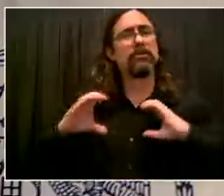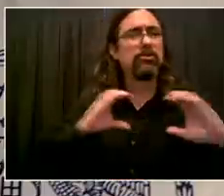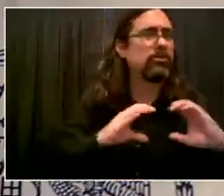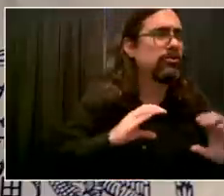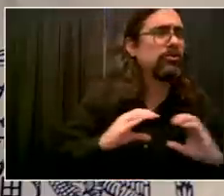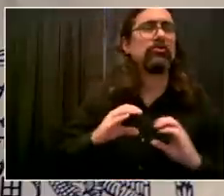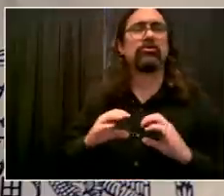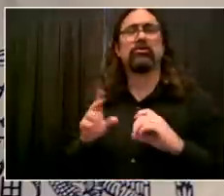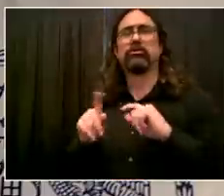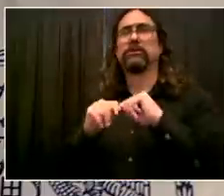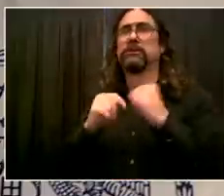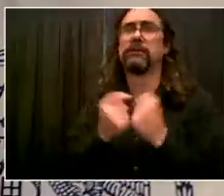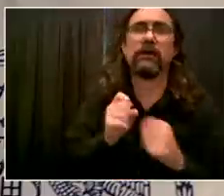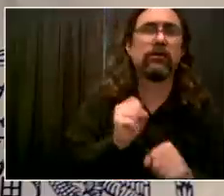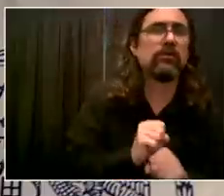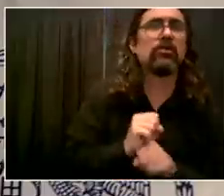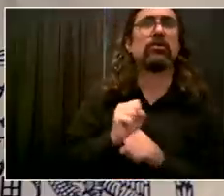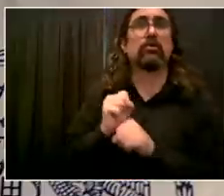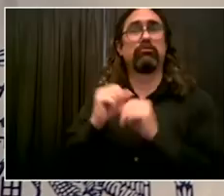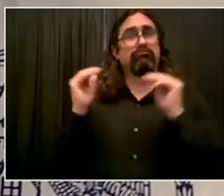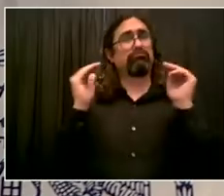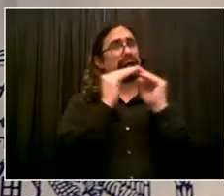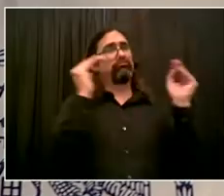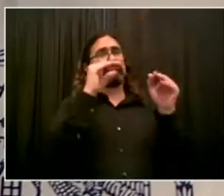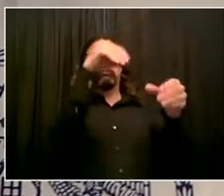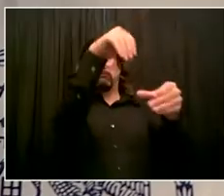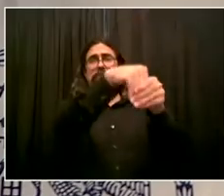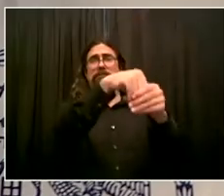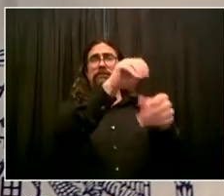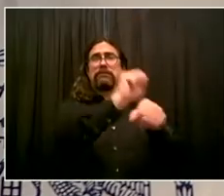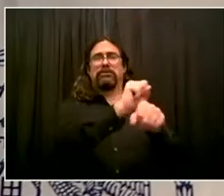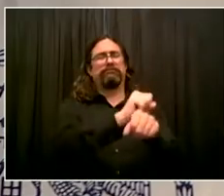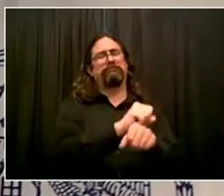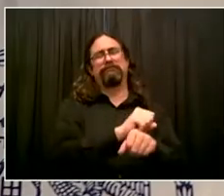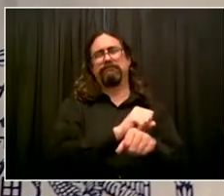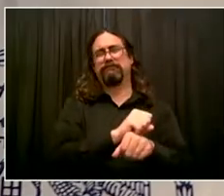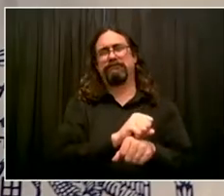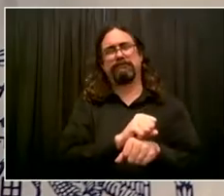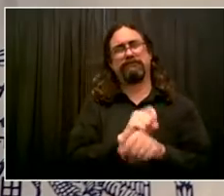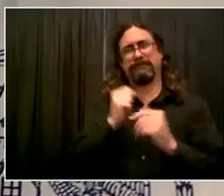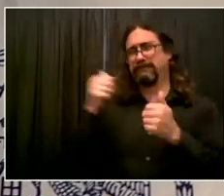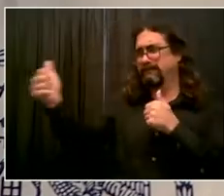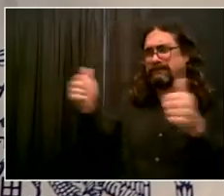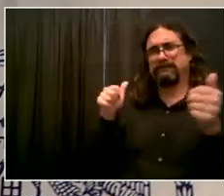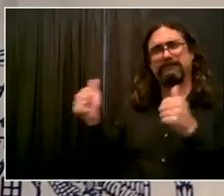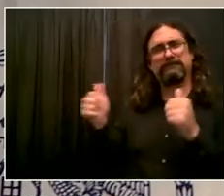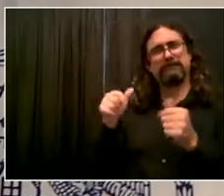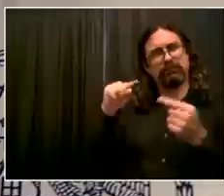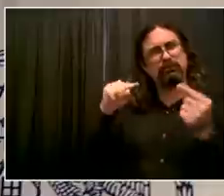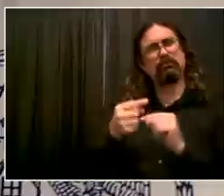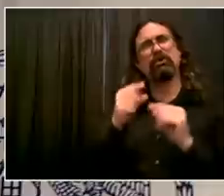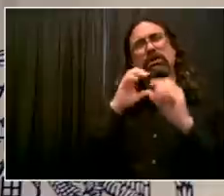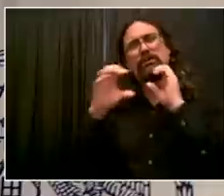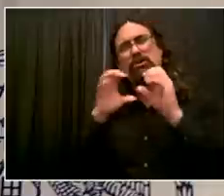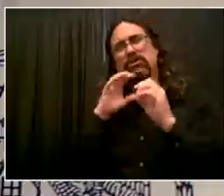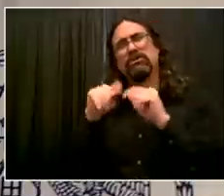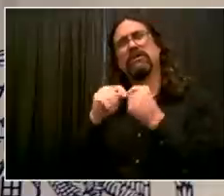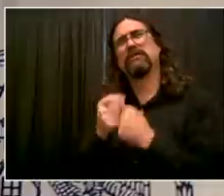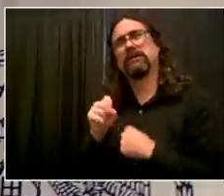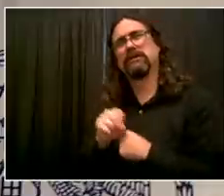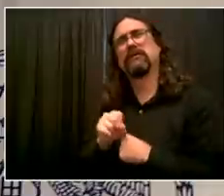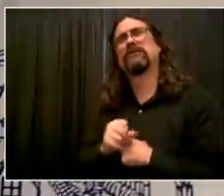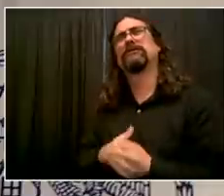And that the best we could do for people, the best we could do for the people we serve was to get our workforce back, get them coordinated,